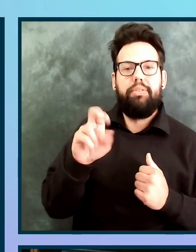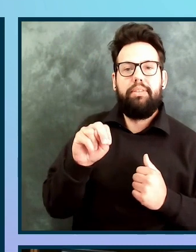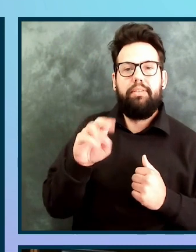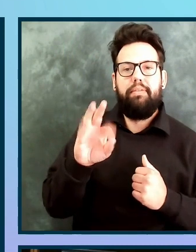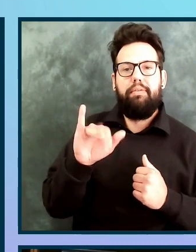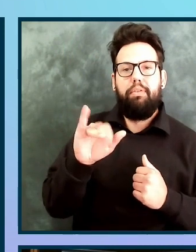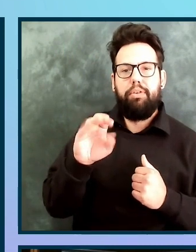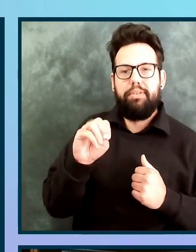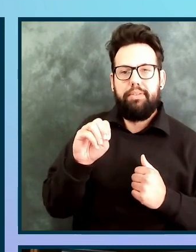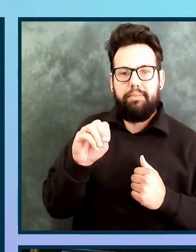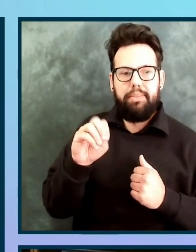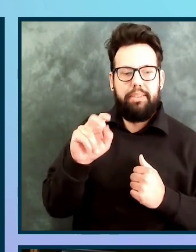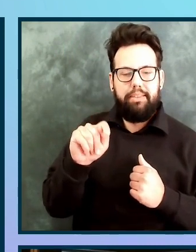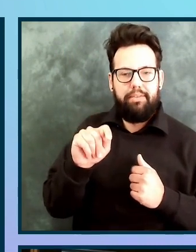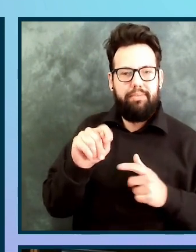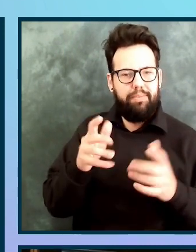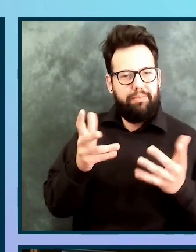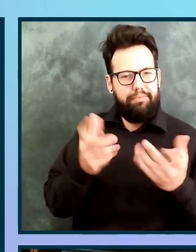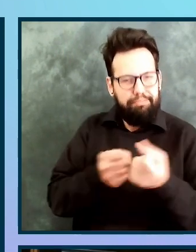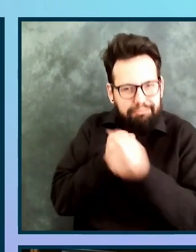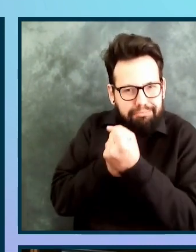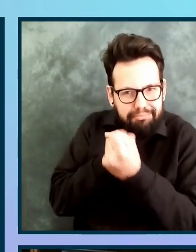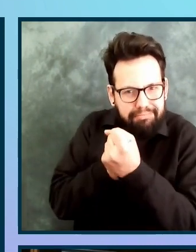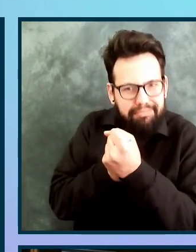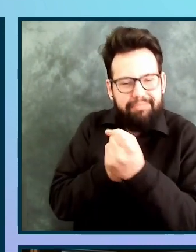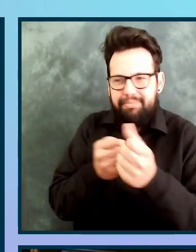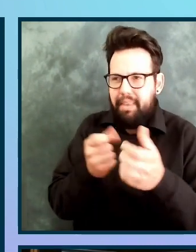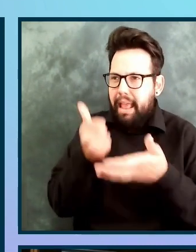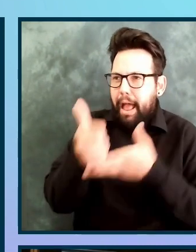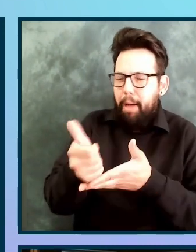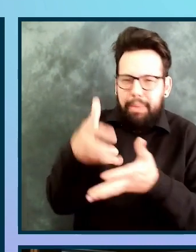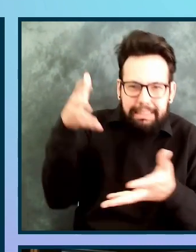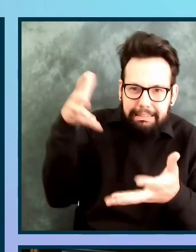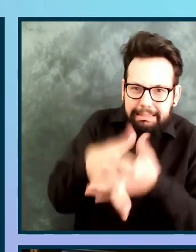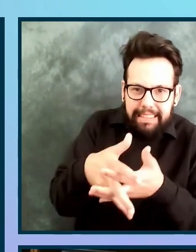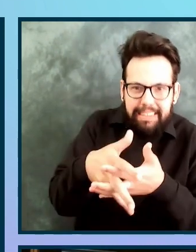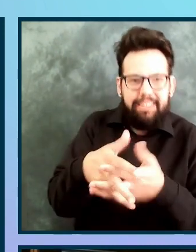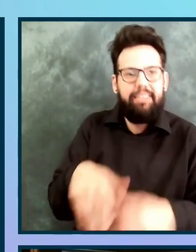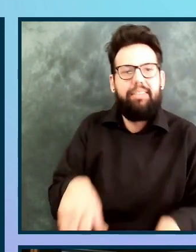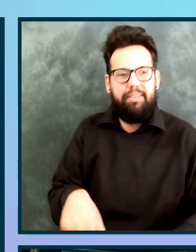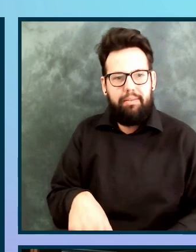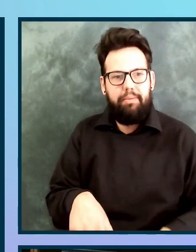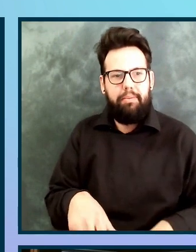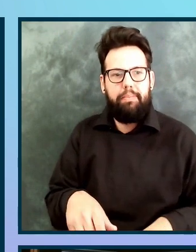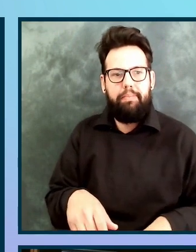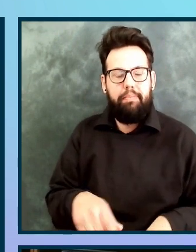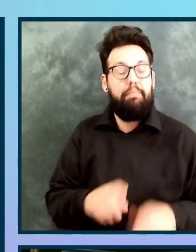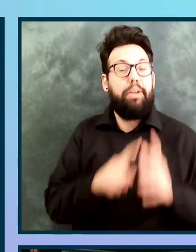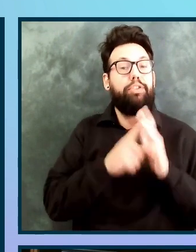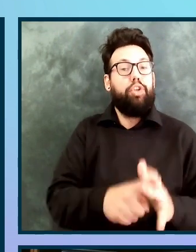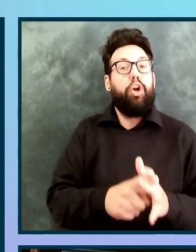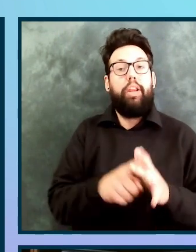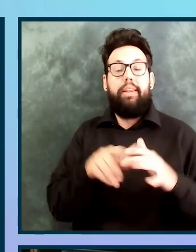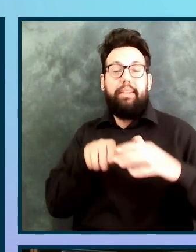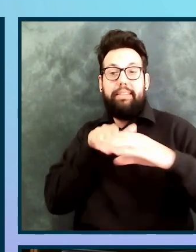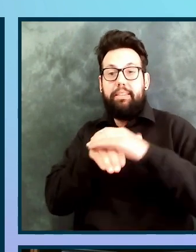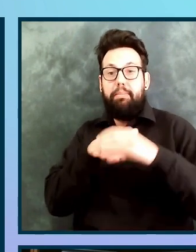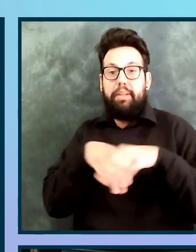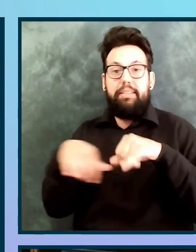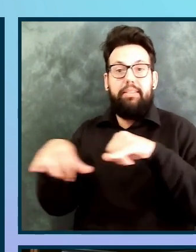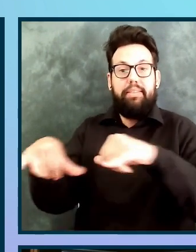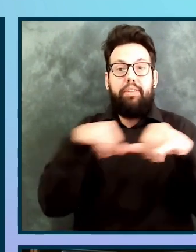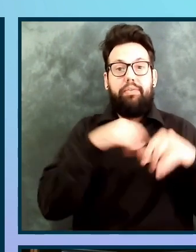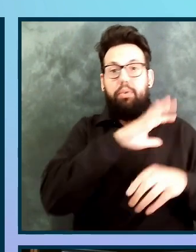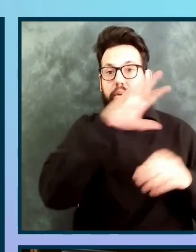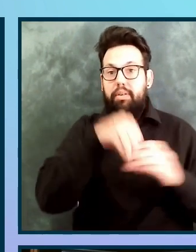success, making sure it sticks. By implementing accessibility standards in the design process, the team has able to reduce the